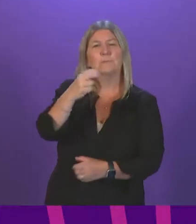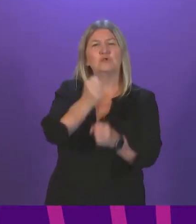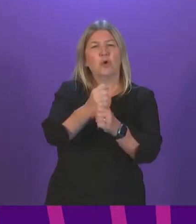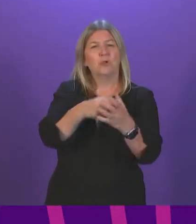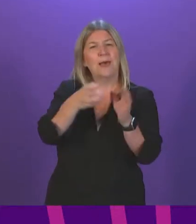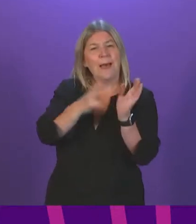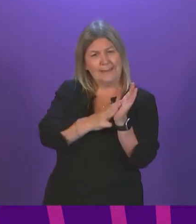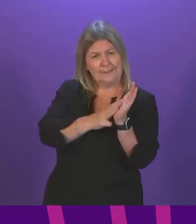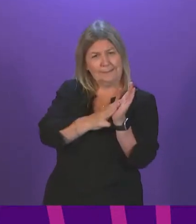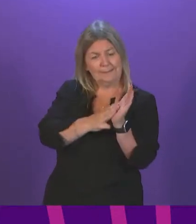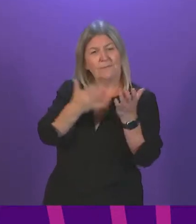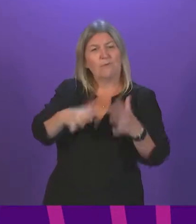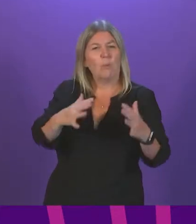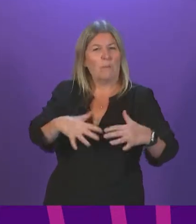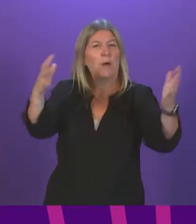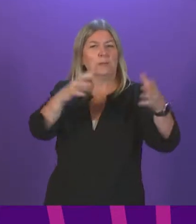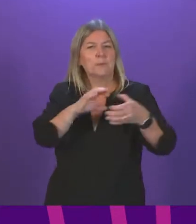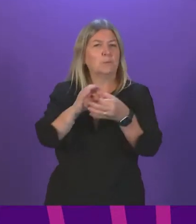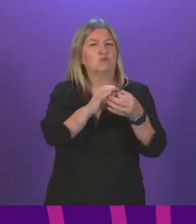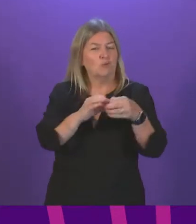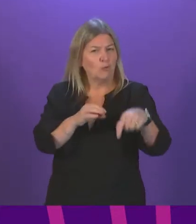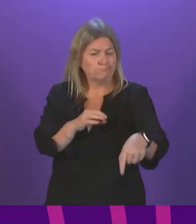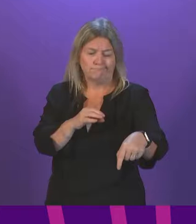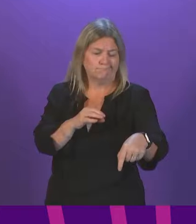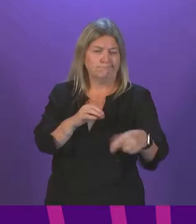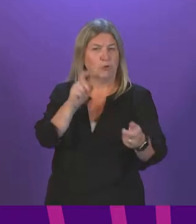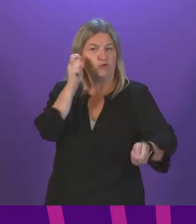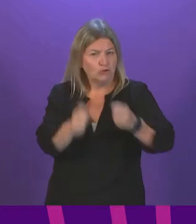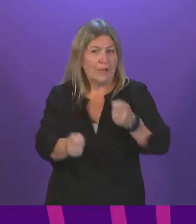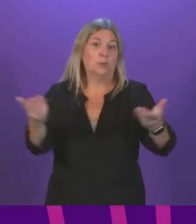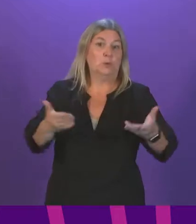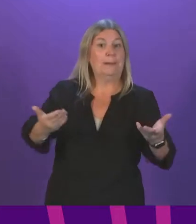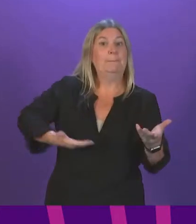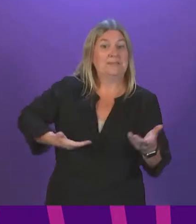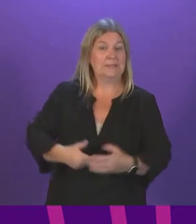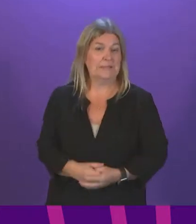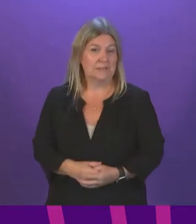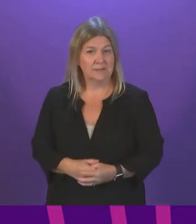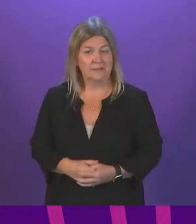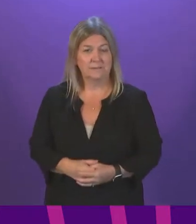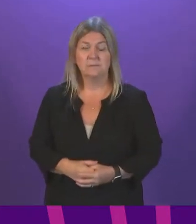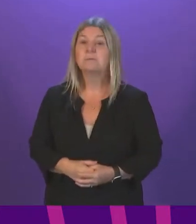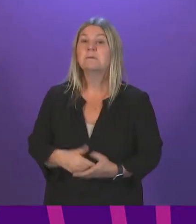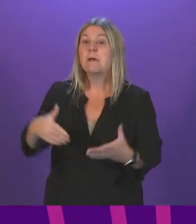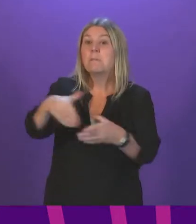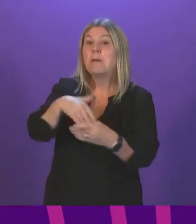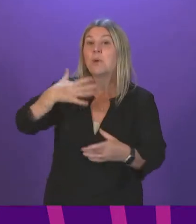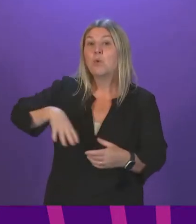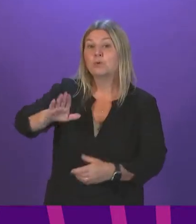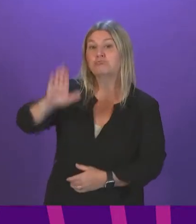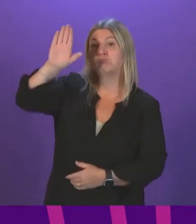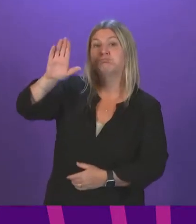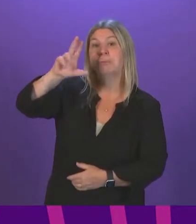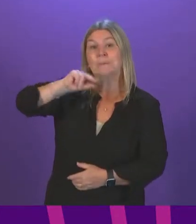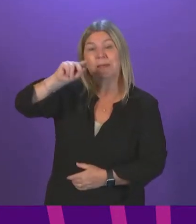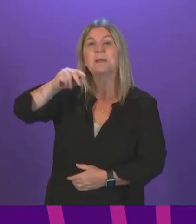Adam on behalf of the Parliamentary Bureau setting out a change to today's business. Any member who wishes to speak against the